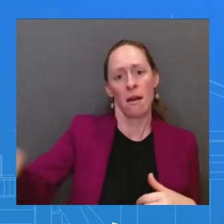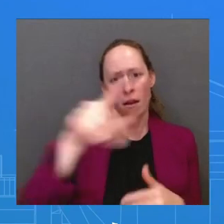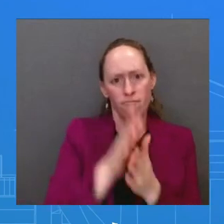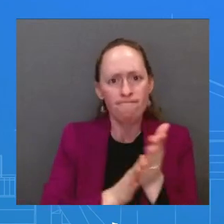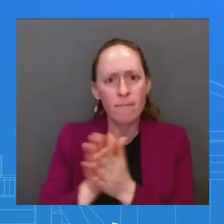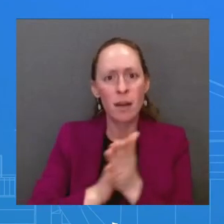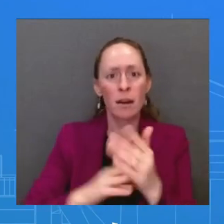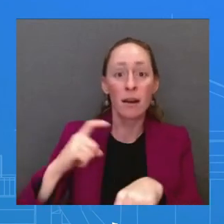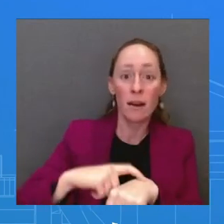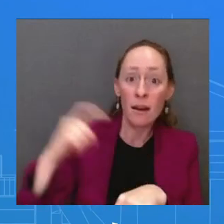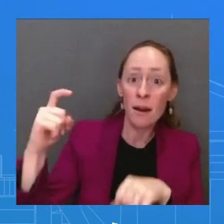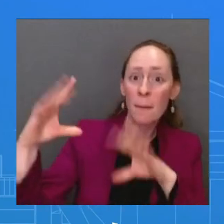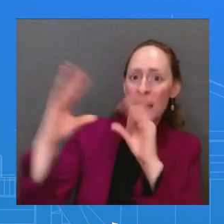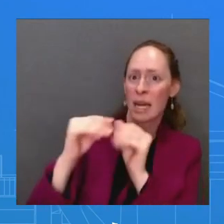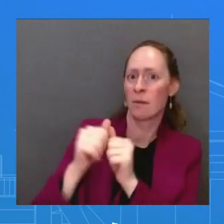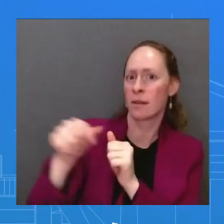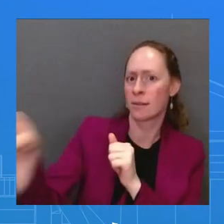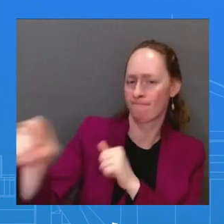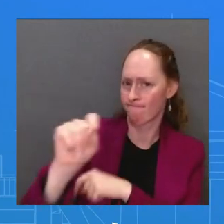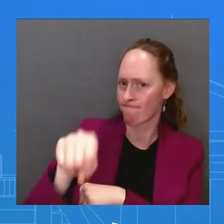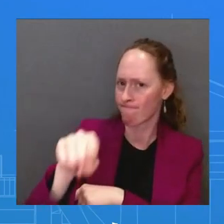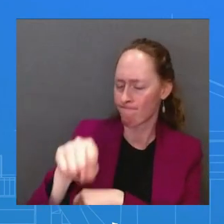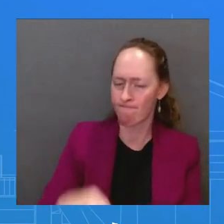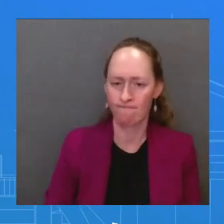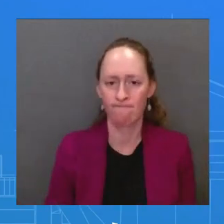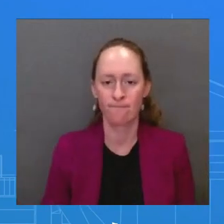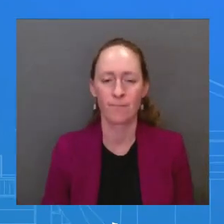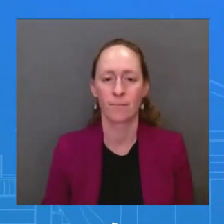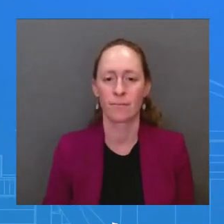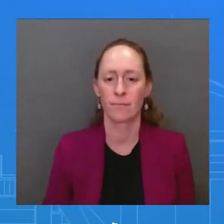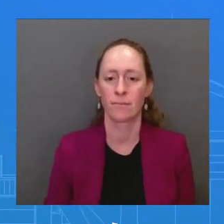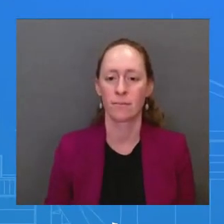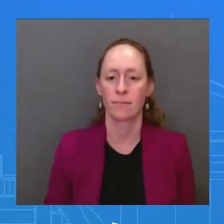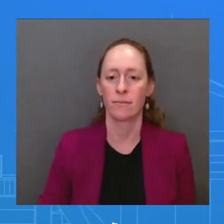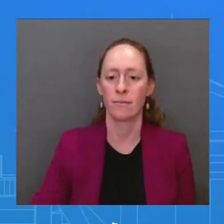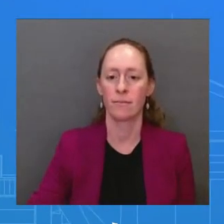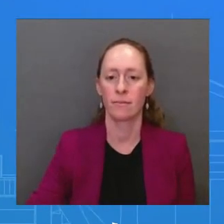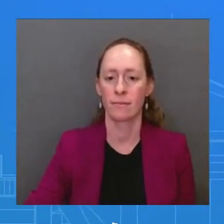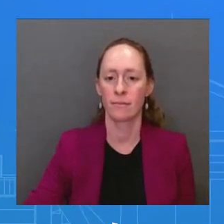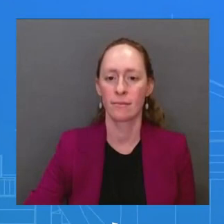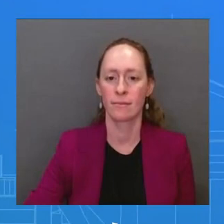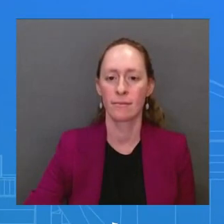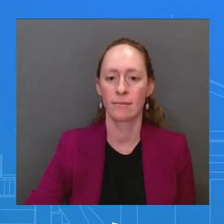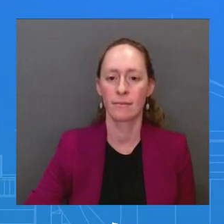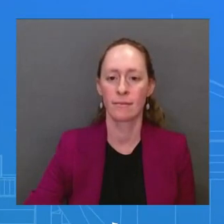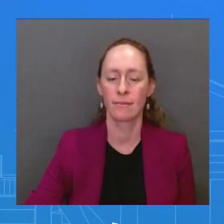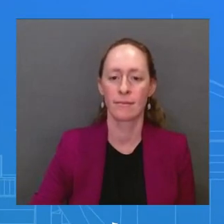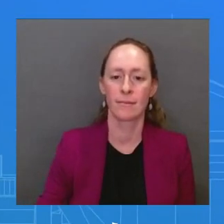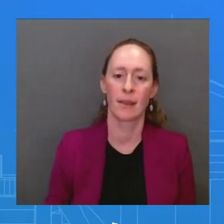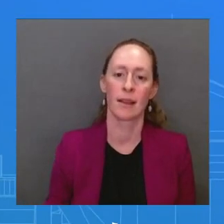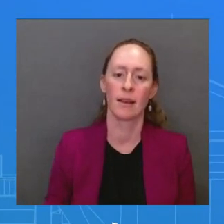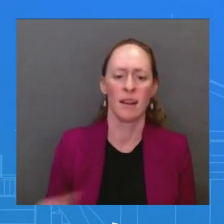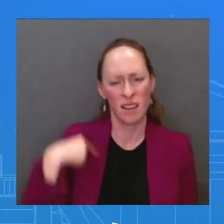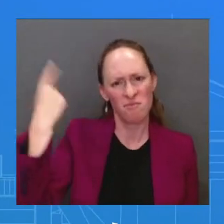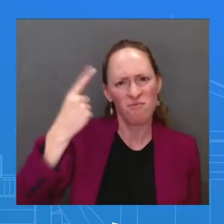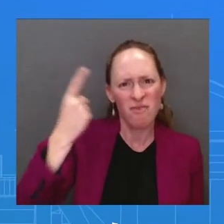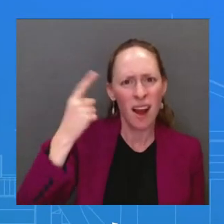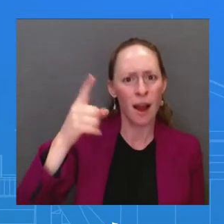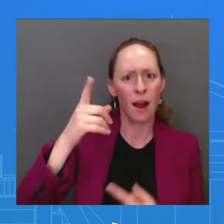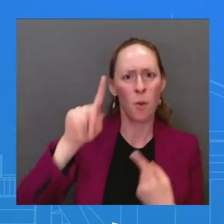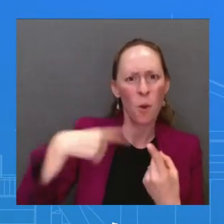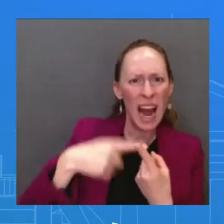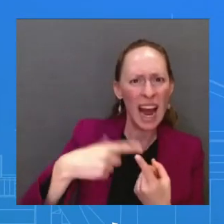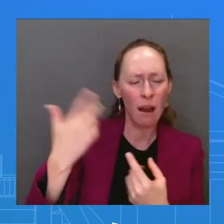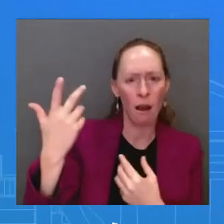Jake, thanks so much. Can you, just following up on that point, give us a sense of the timing? Do you think that that conversation might take place in the coming weeks, in the coming